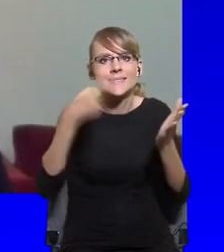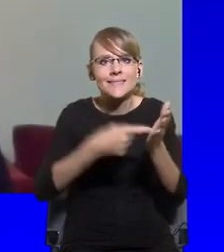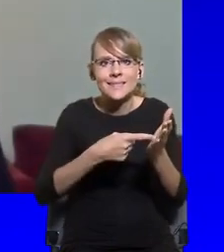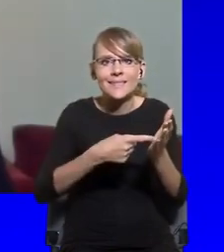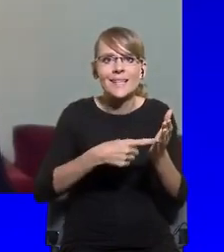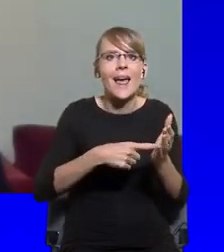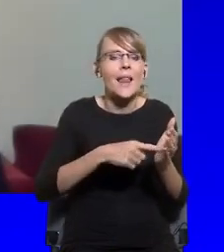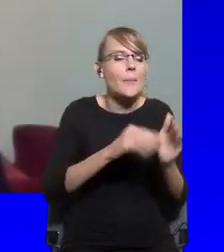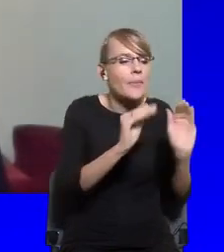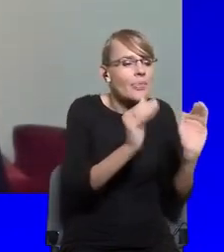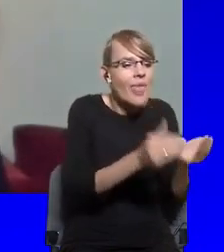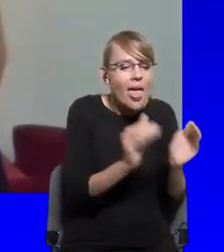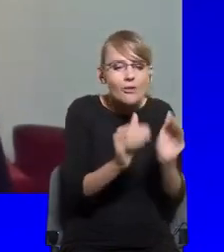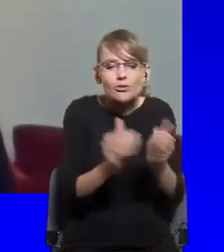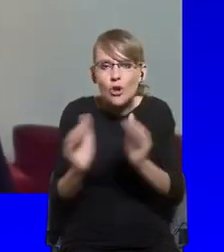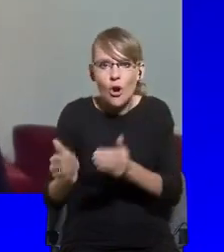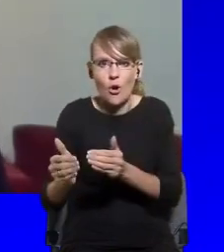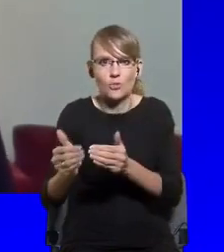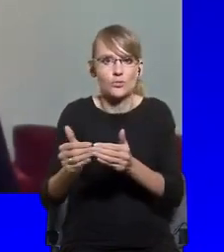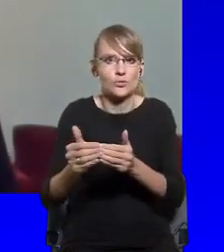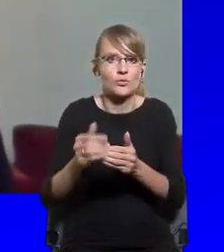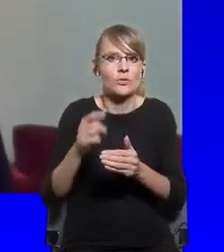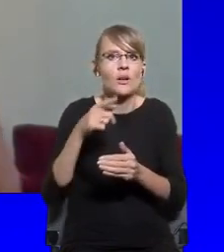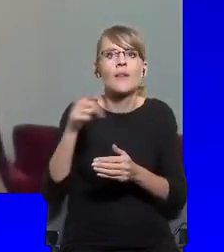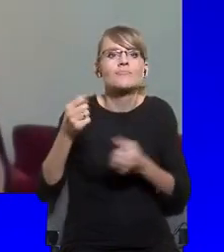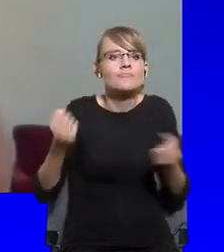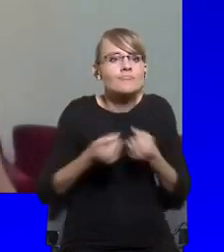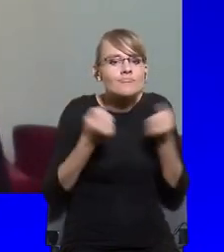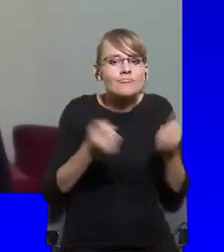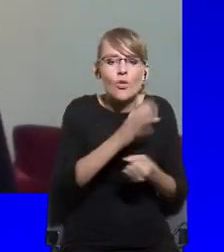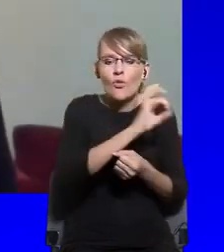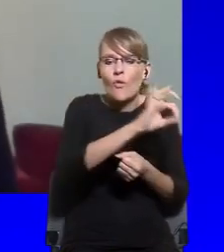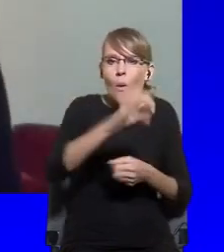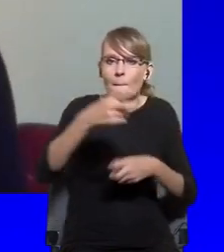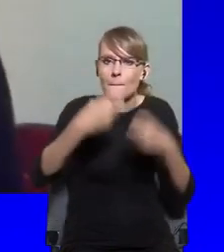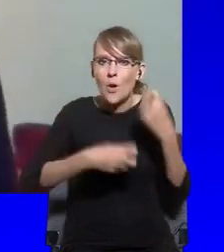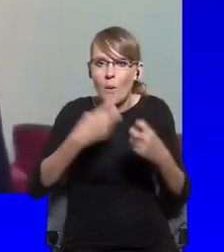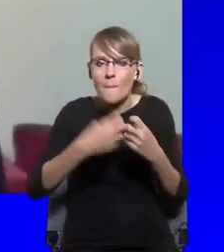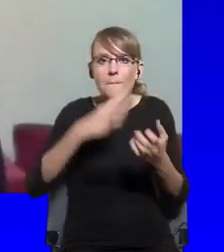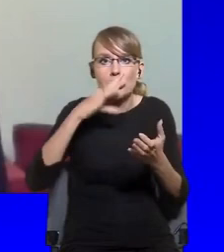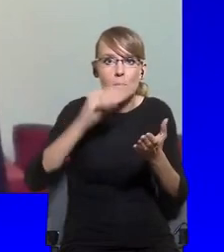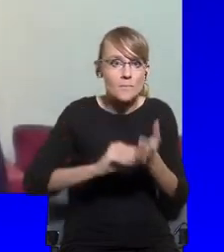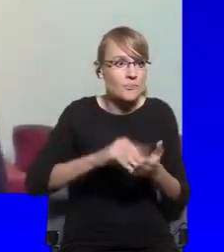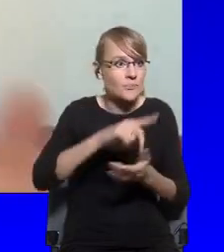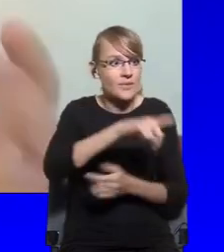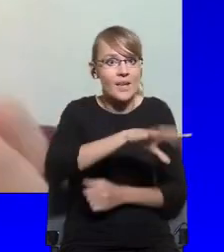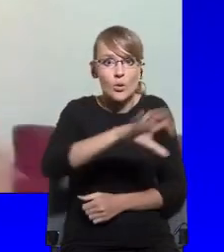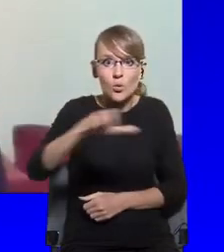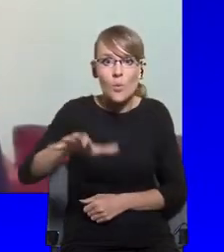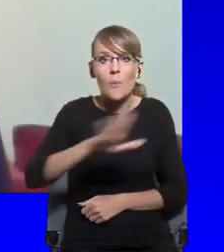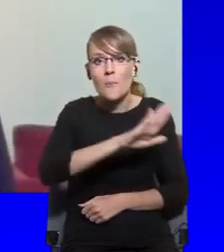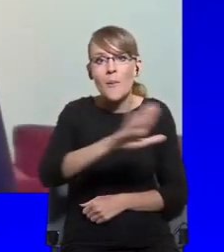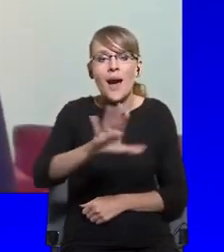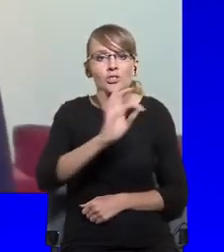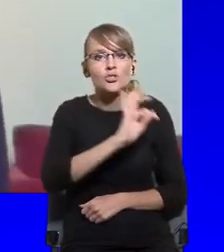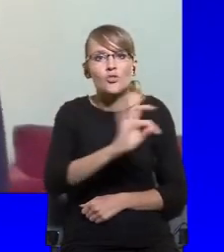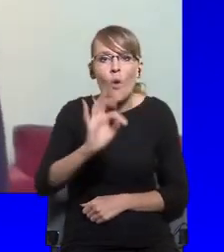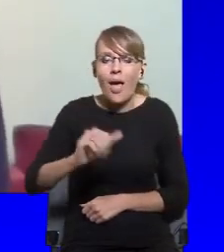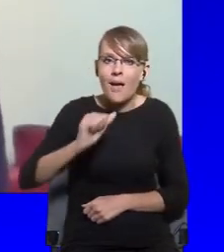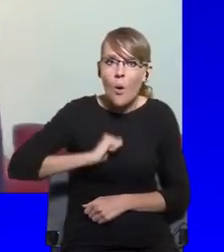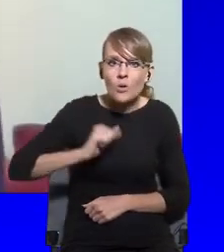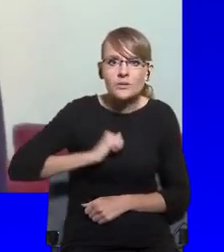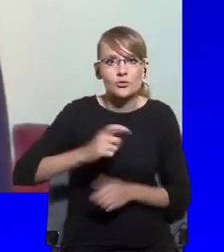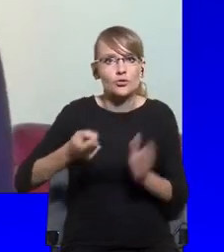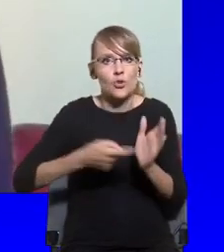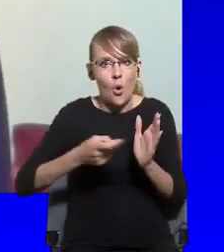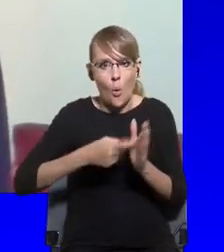their particular concerns. And there again, maybe overly selfish or narcissistic demands for recognition. It's